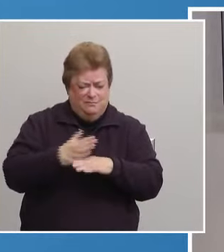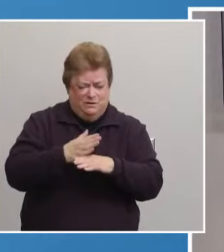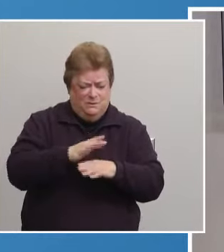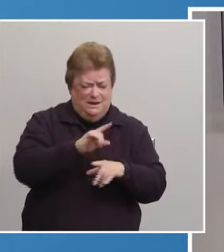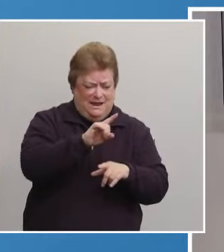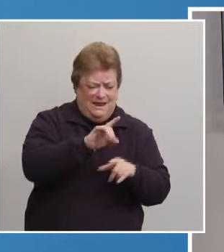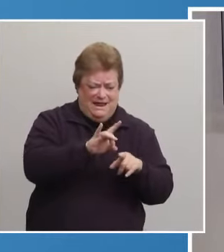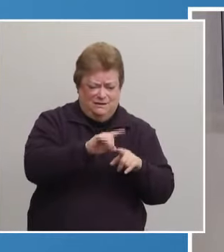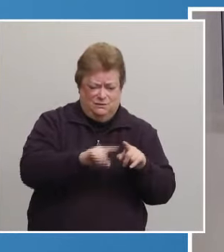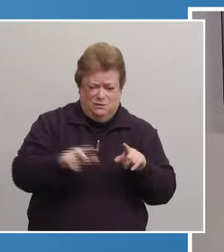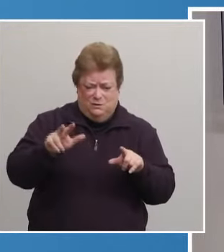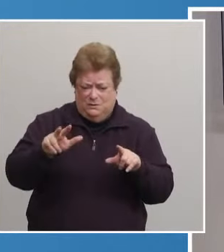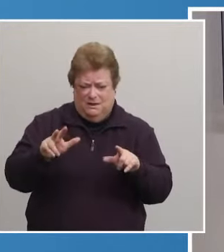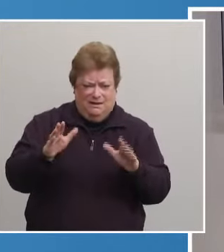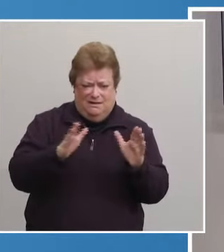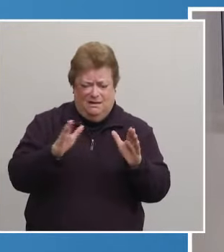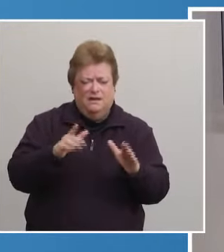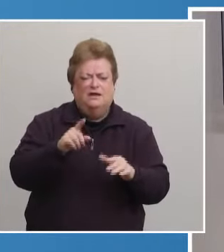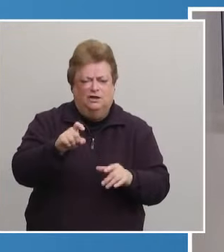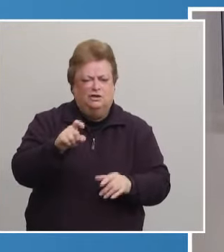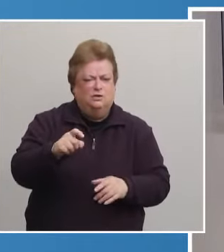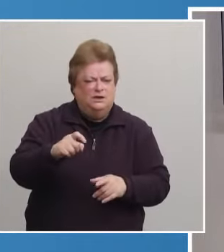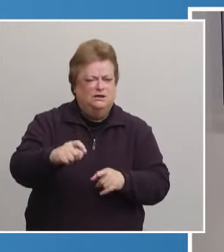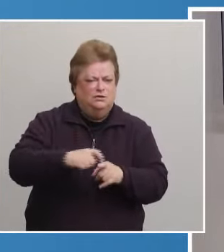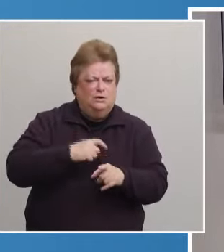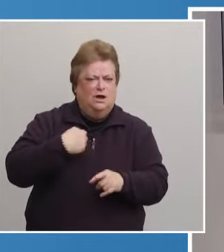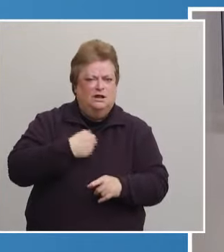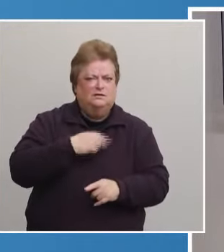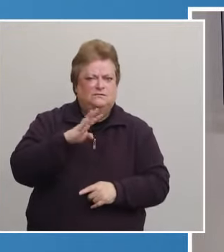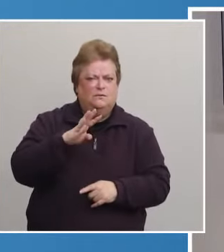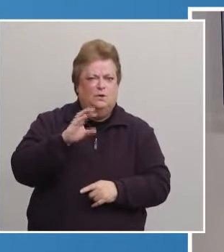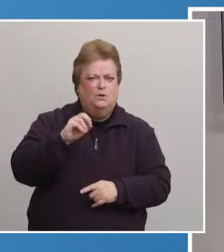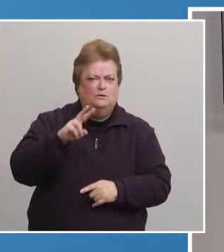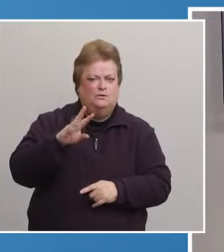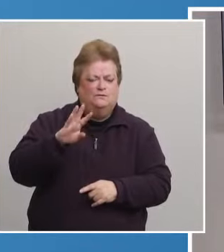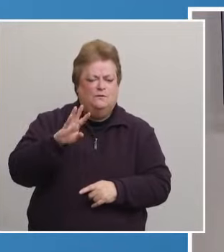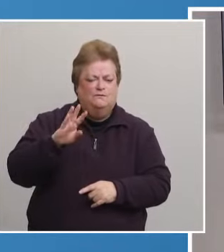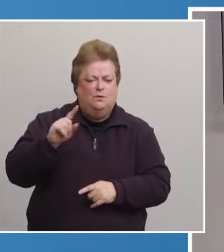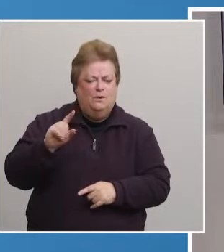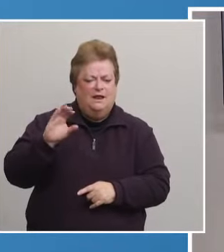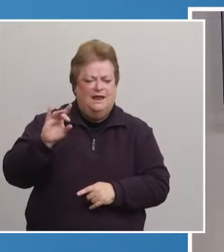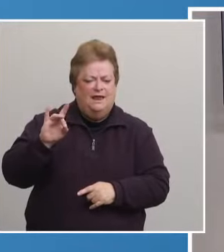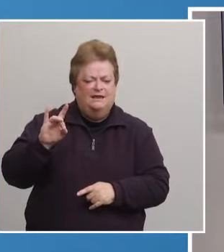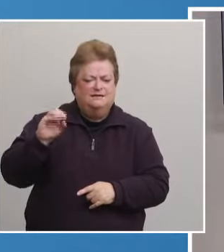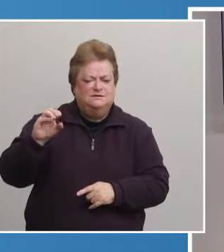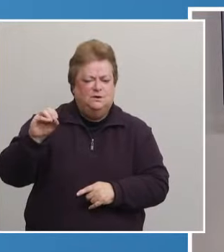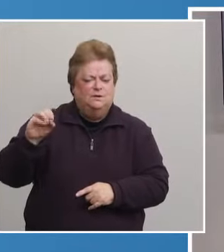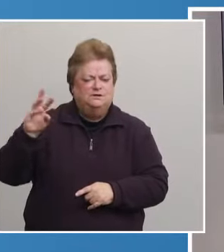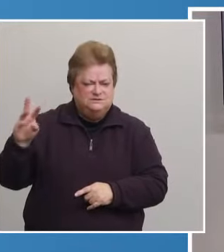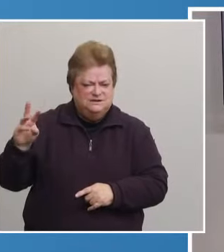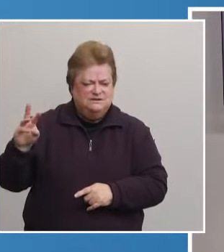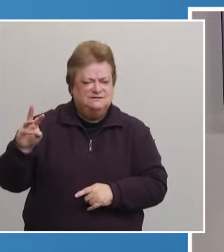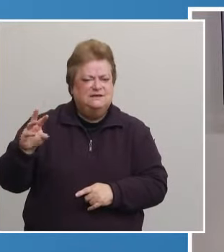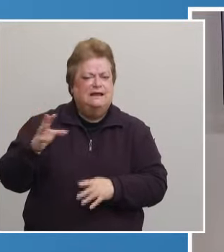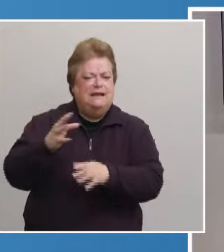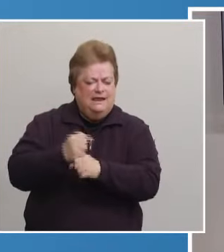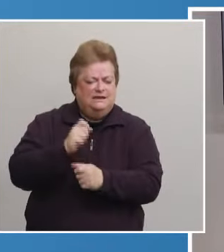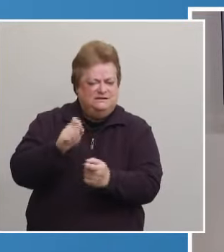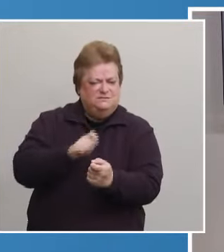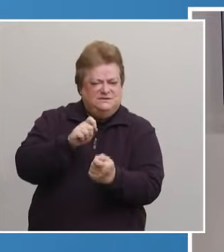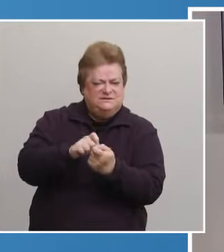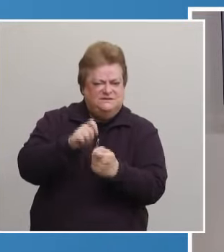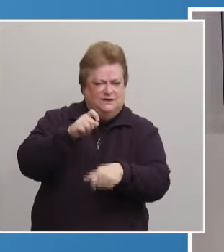to come, you need to call back at the 402-441-8006 and get a specific time.